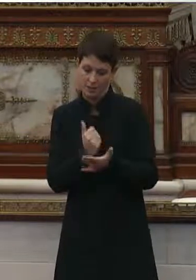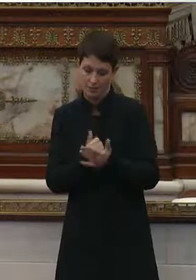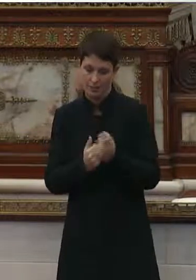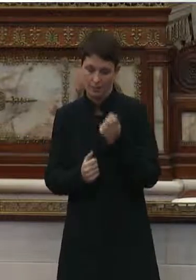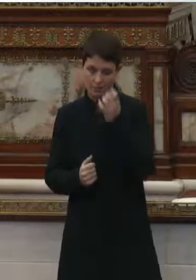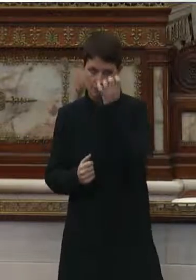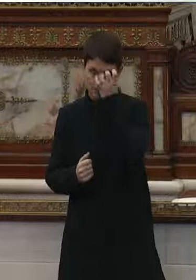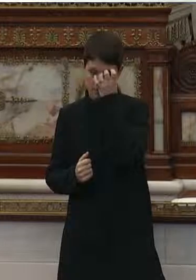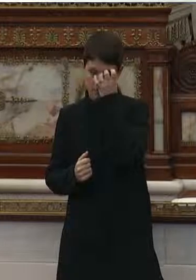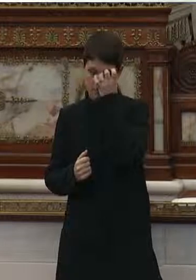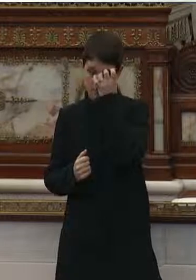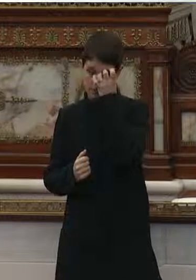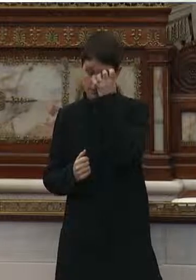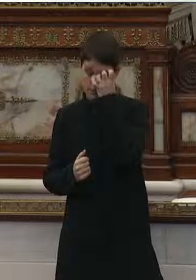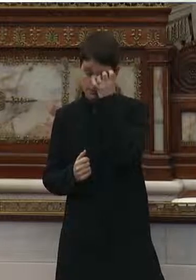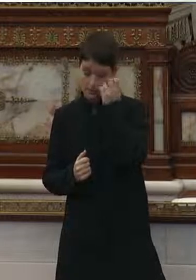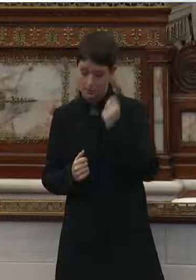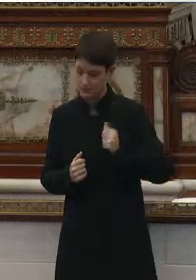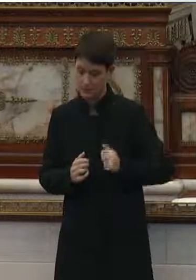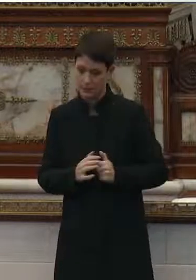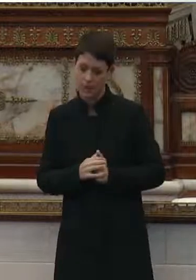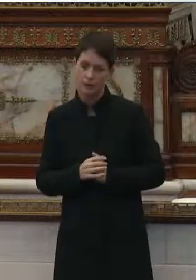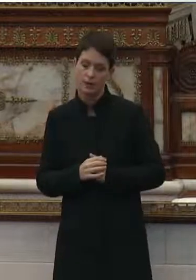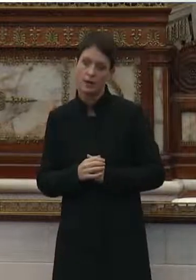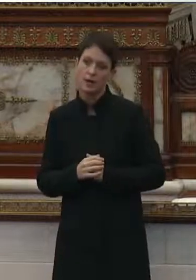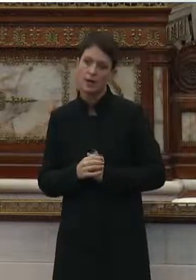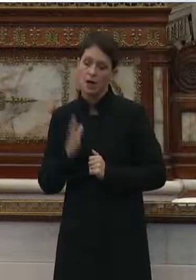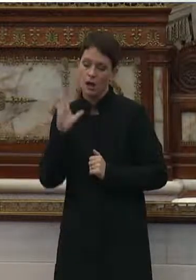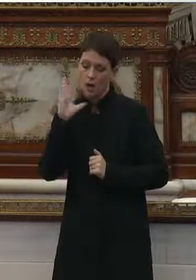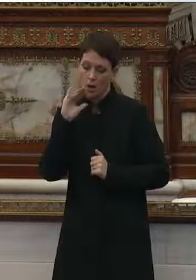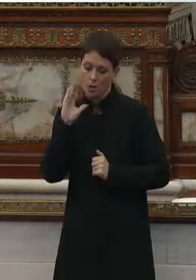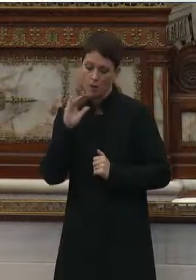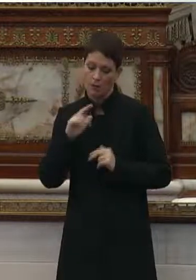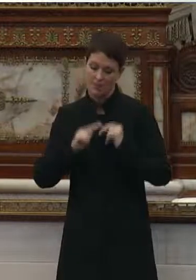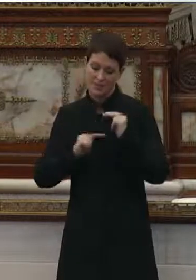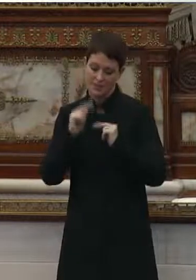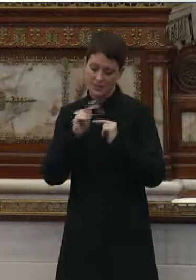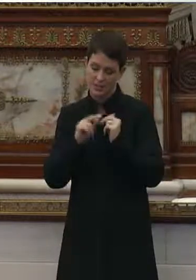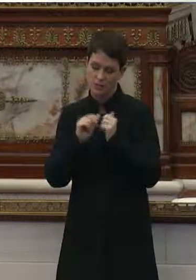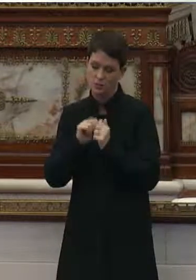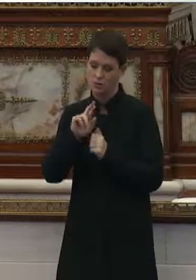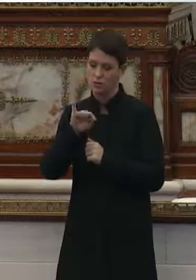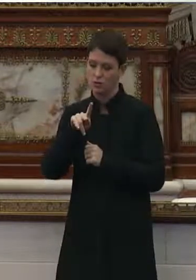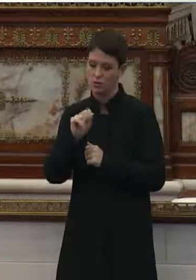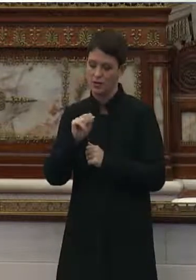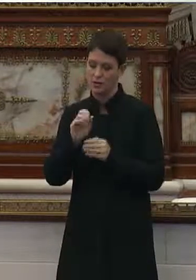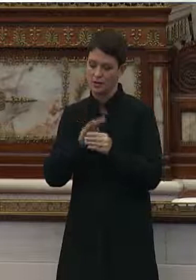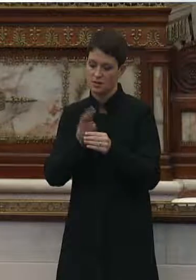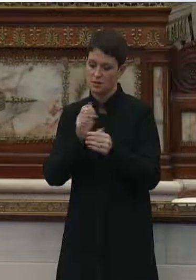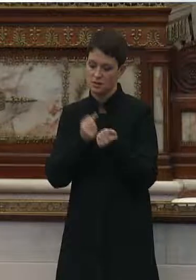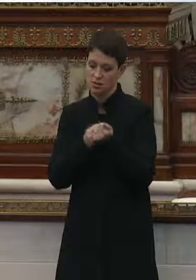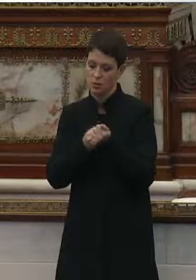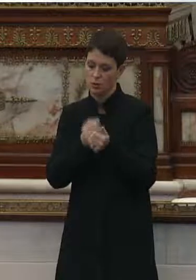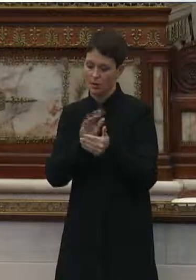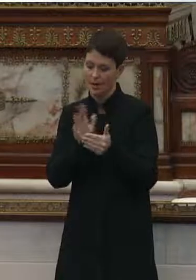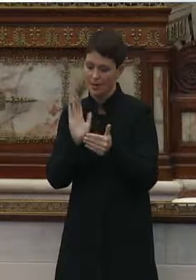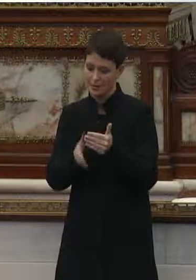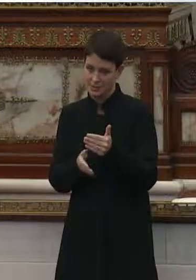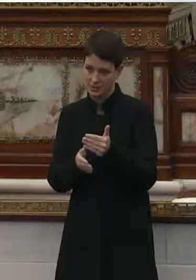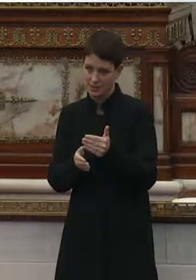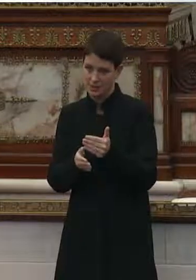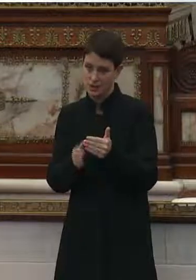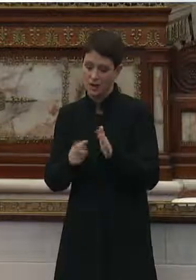We're hoping that facilities, especially with the RIC support ending, should be required to